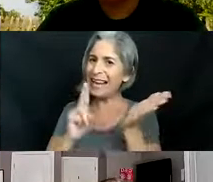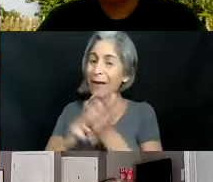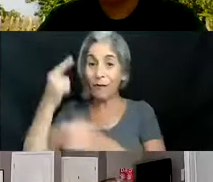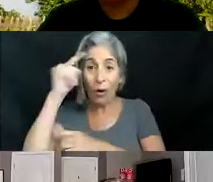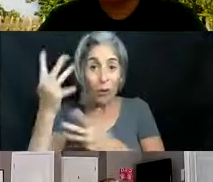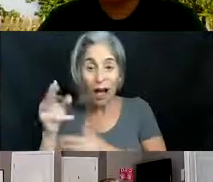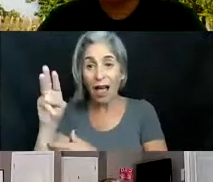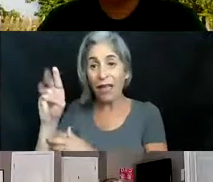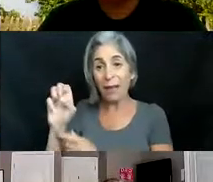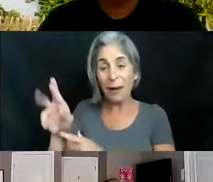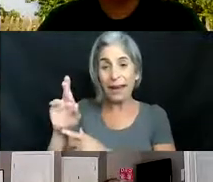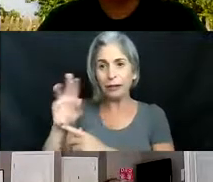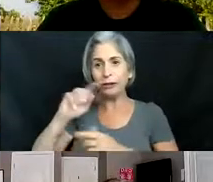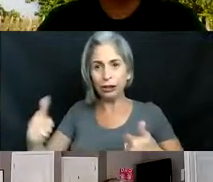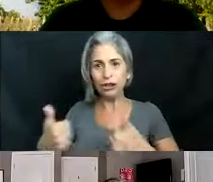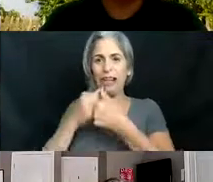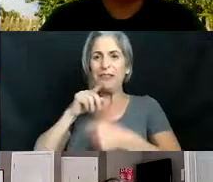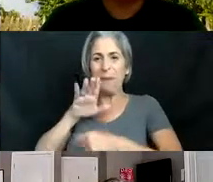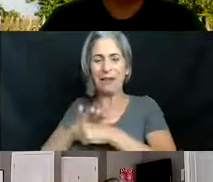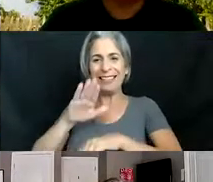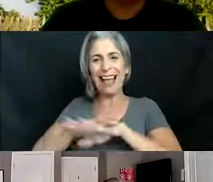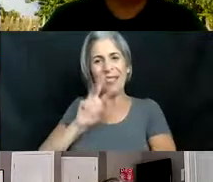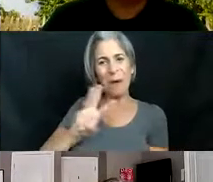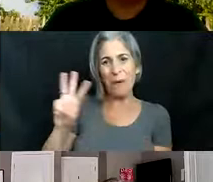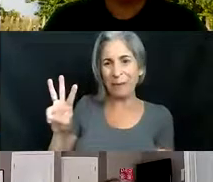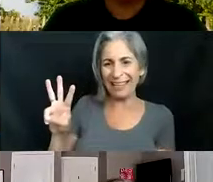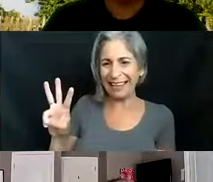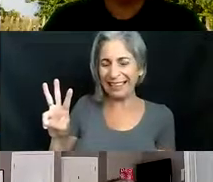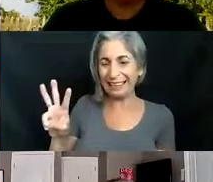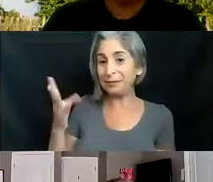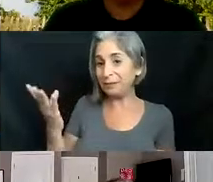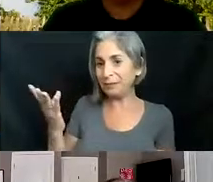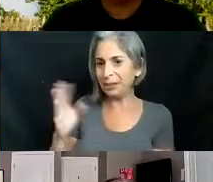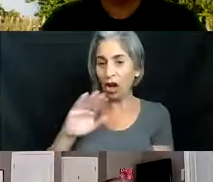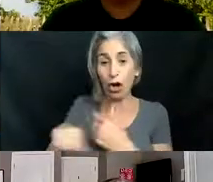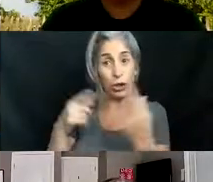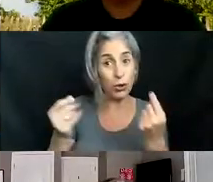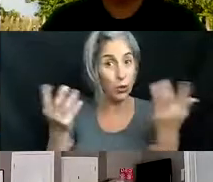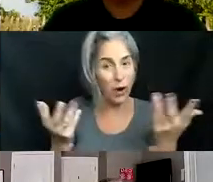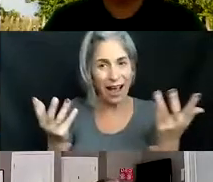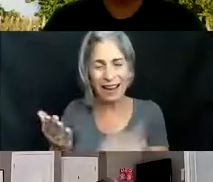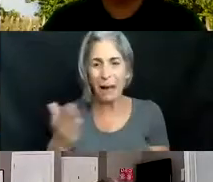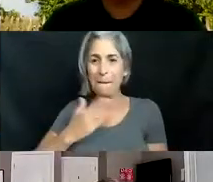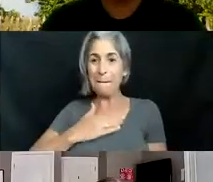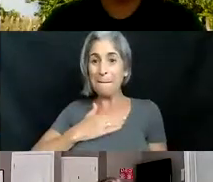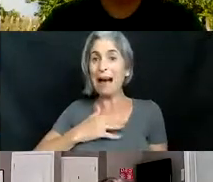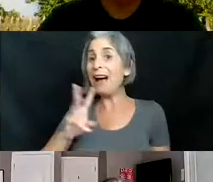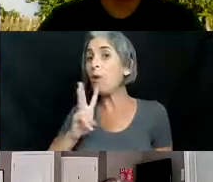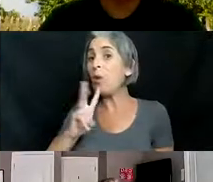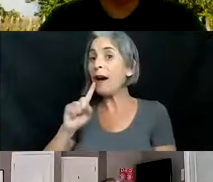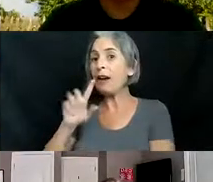challenge pledge it's on the website it's um all you have to do actually is go to mywaterpledge